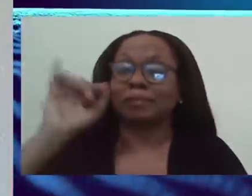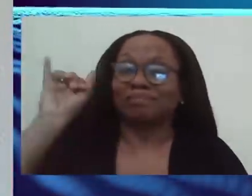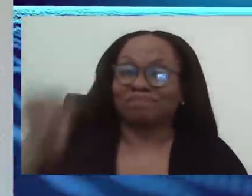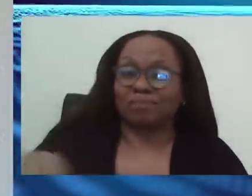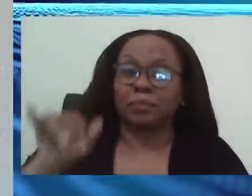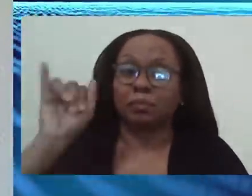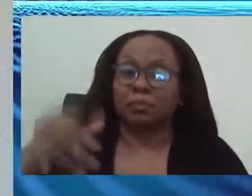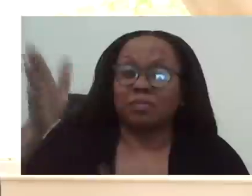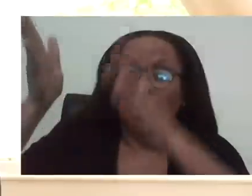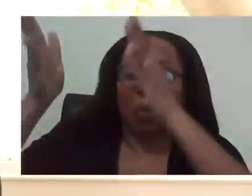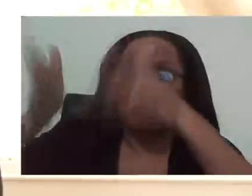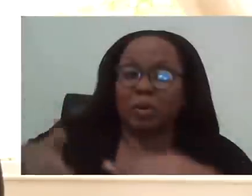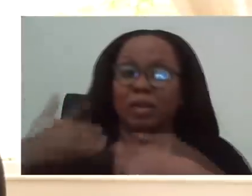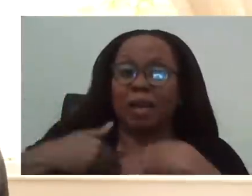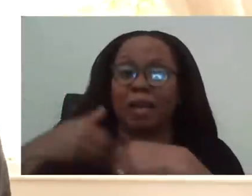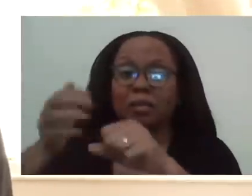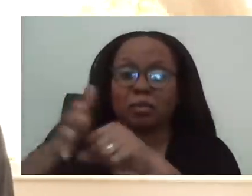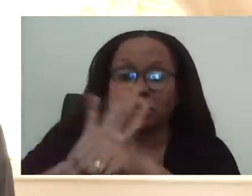Okay.